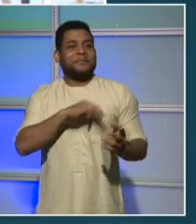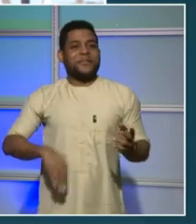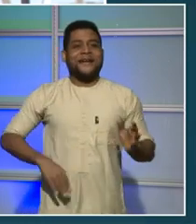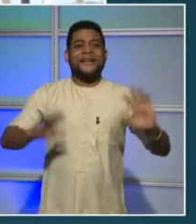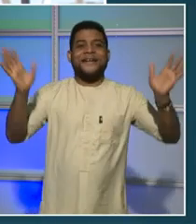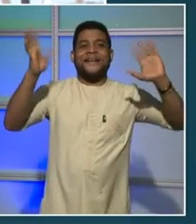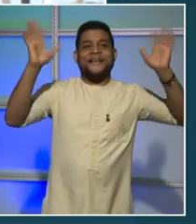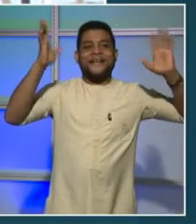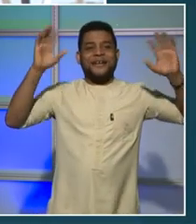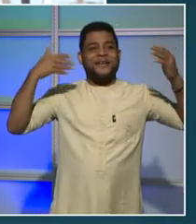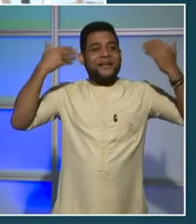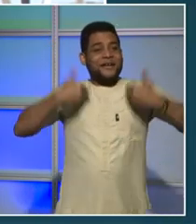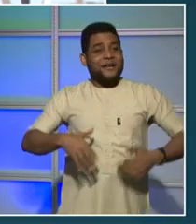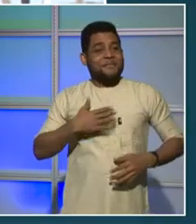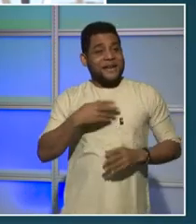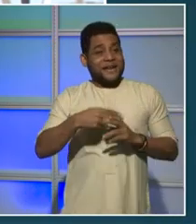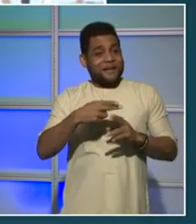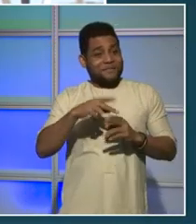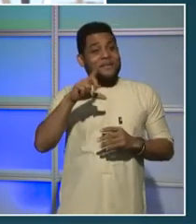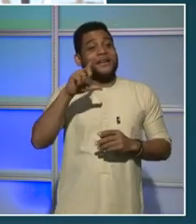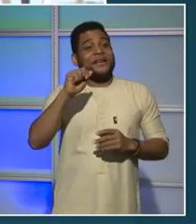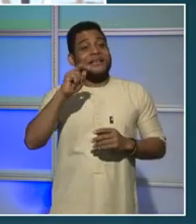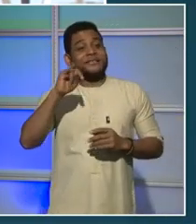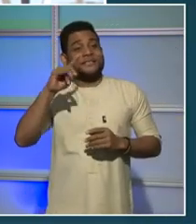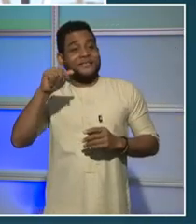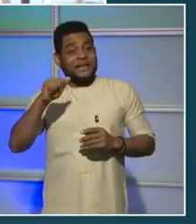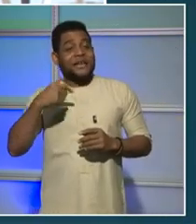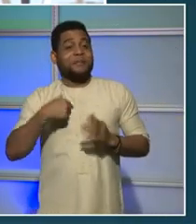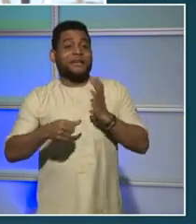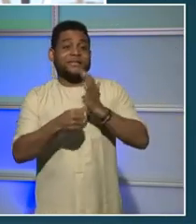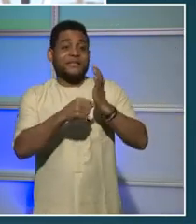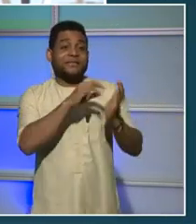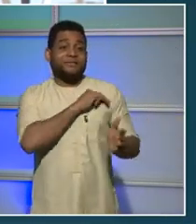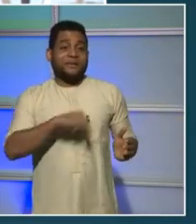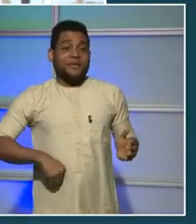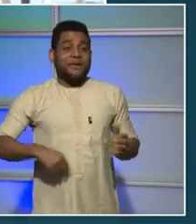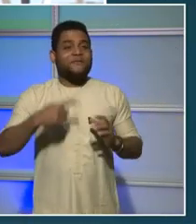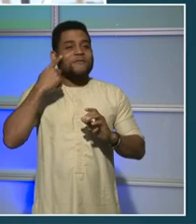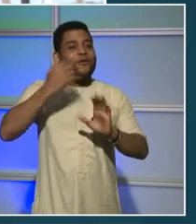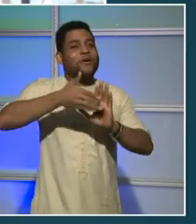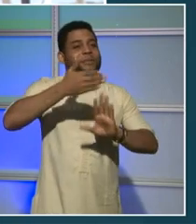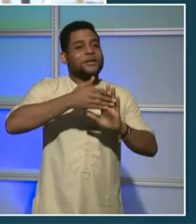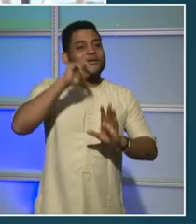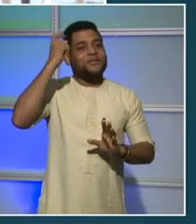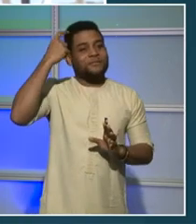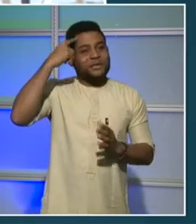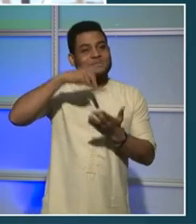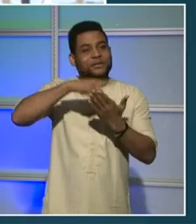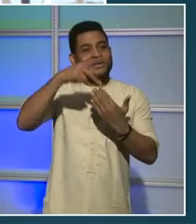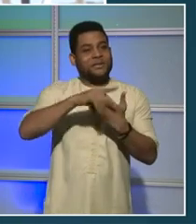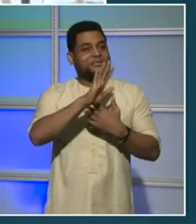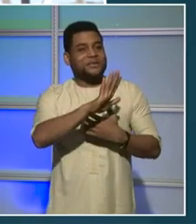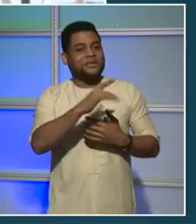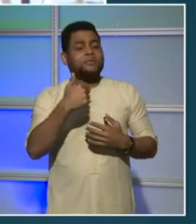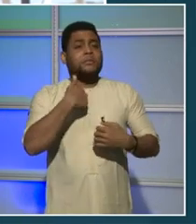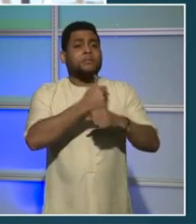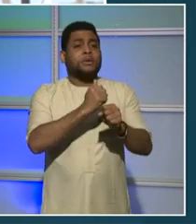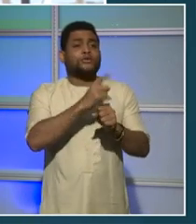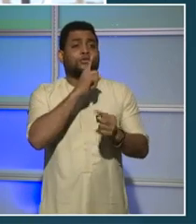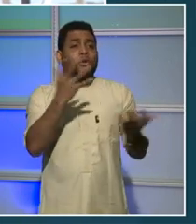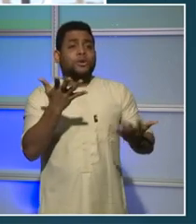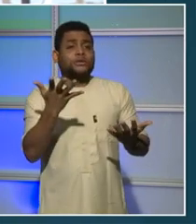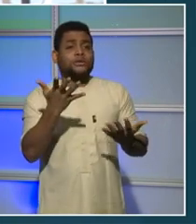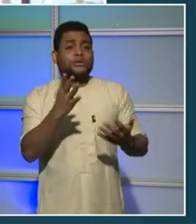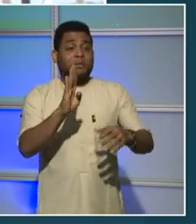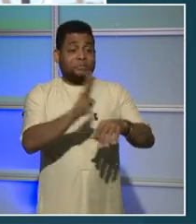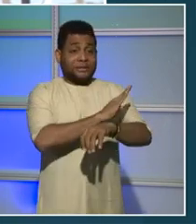Babers, Deputy Mayor for Operations and Infrastructure. My seven cluster agencies make sure residents and businesses have basic